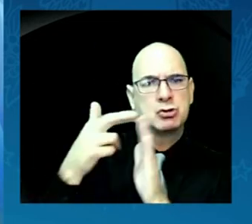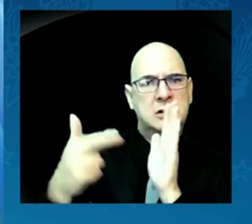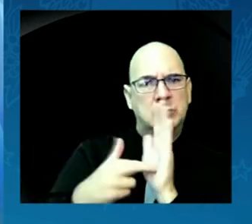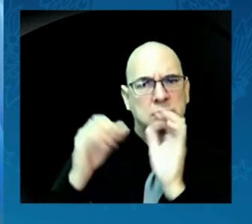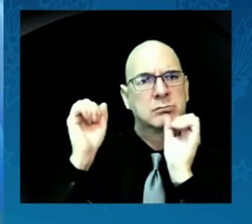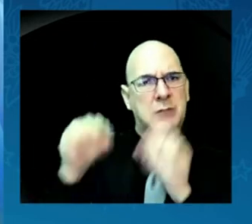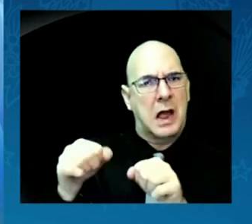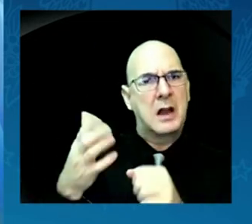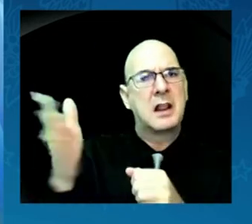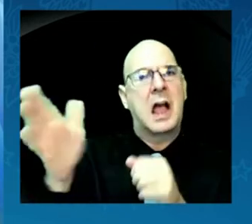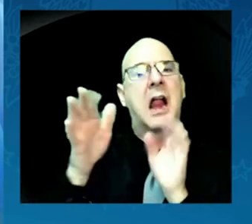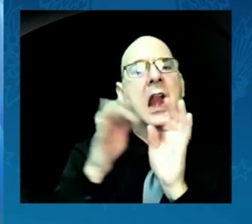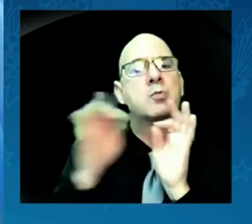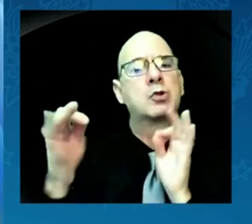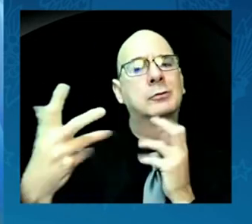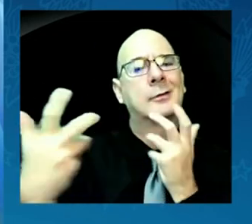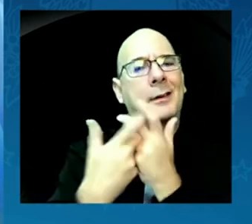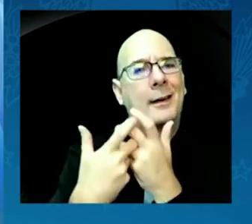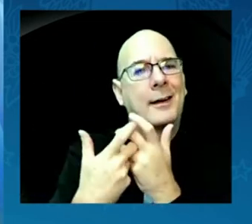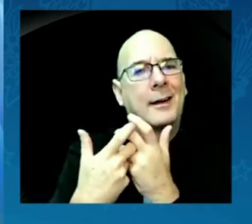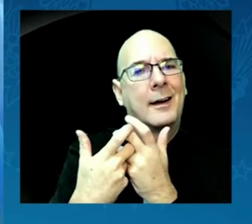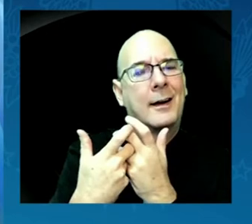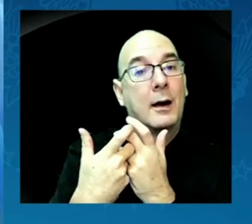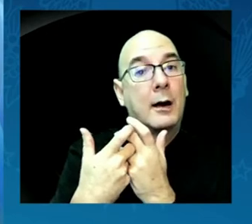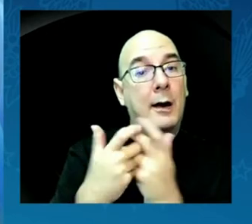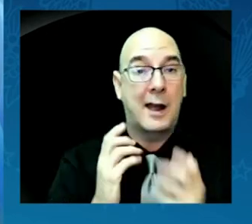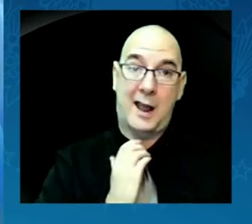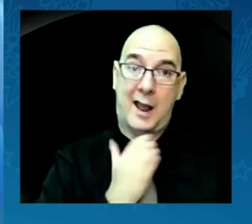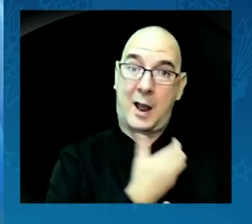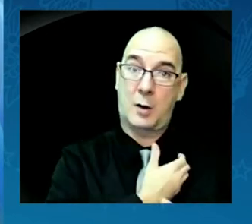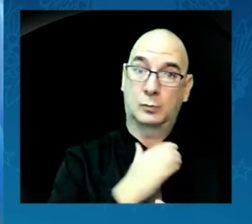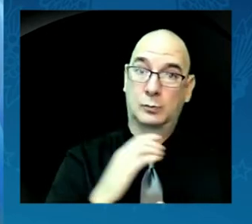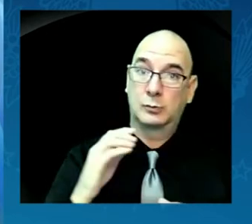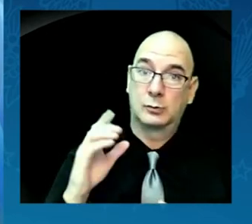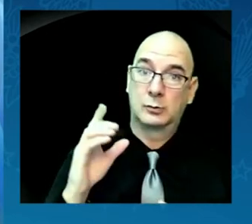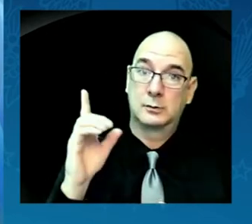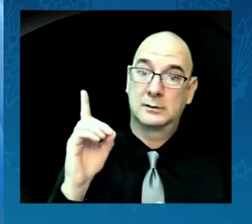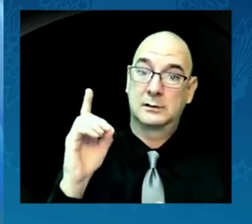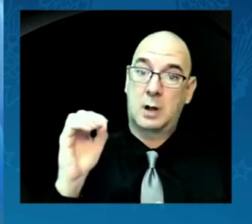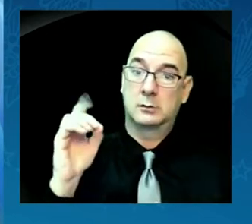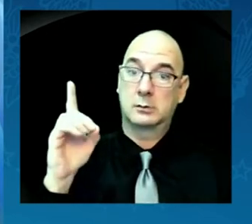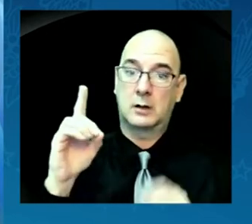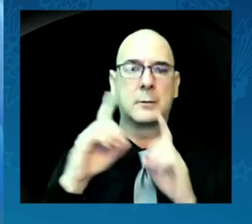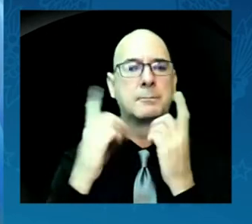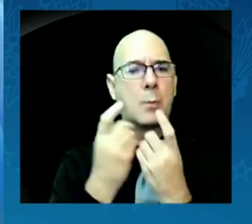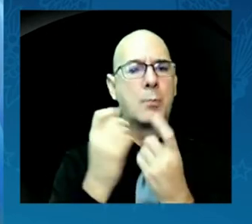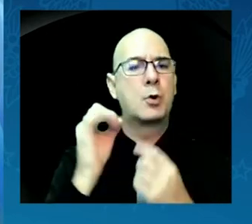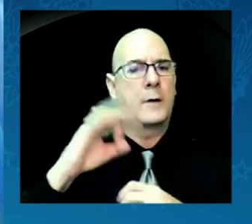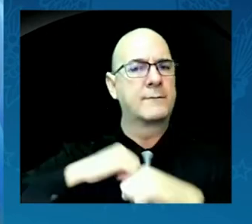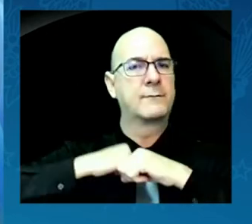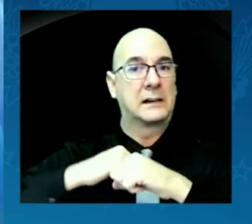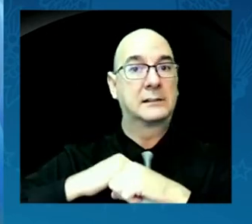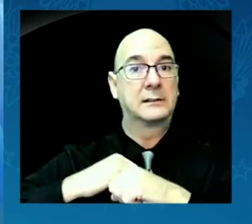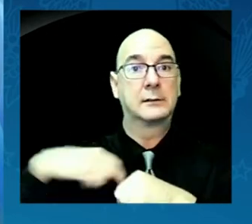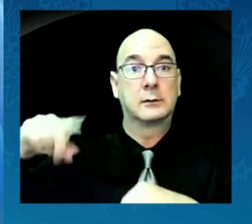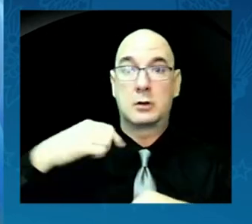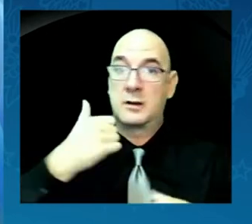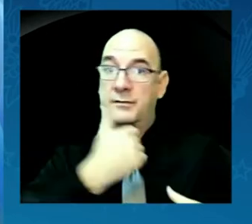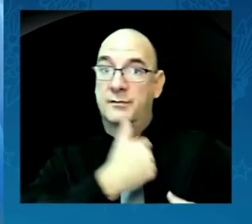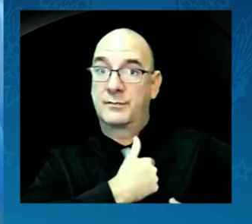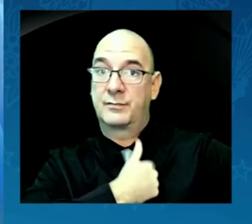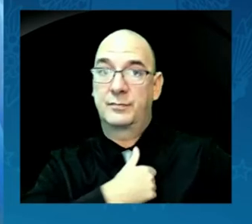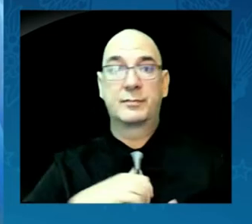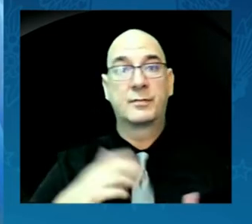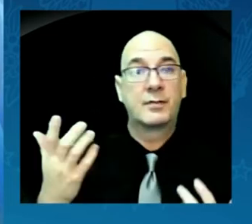Our Departments of Defense and Veterans Affairs will expand their efforts to ensure that our service